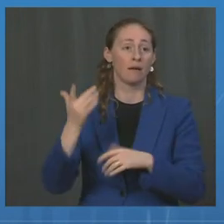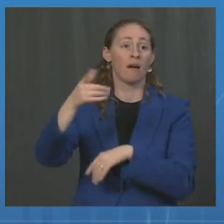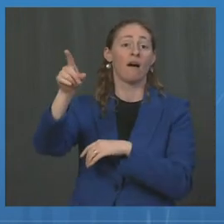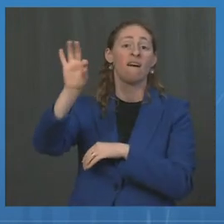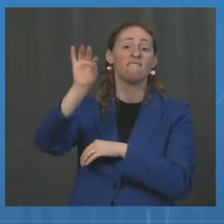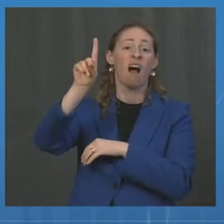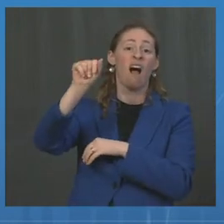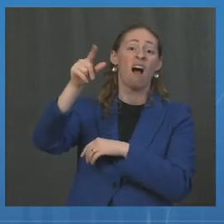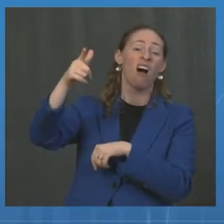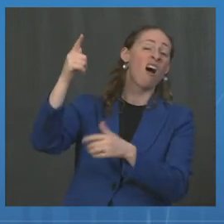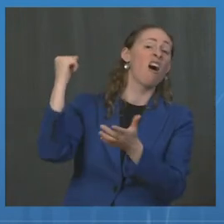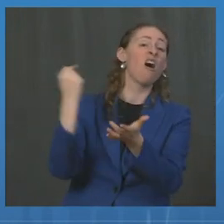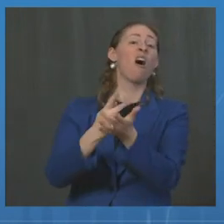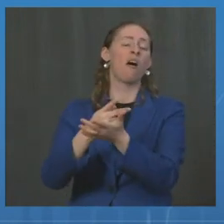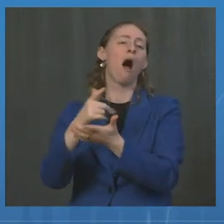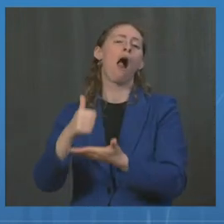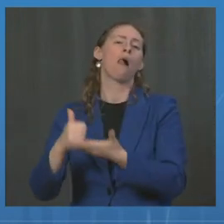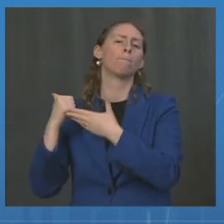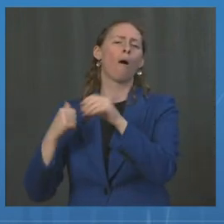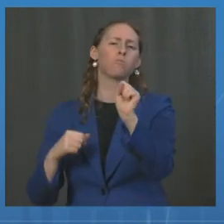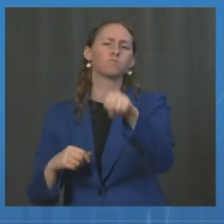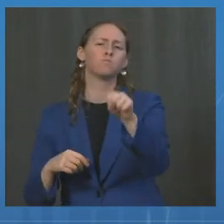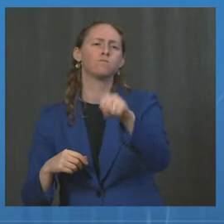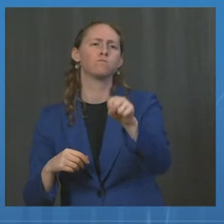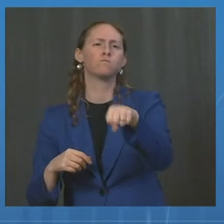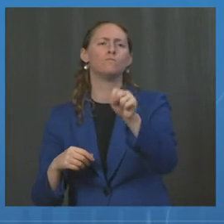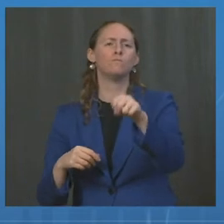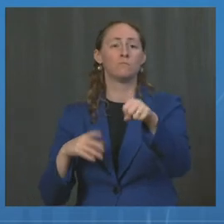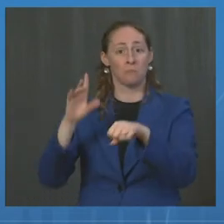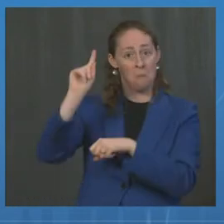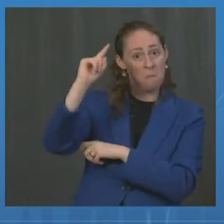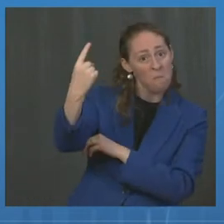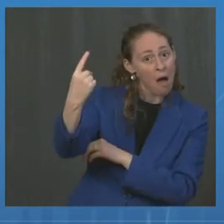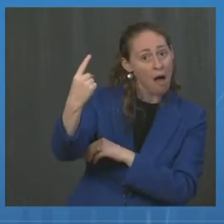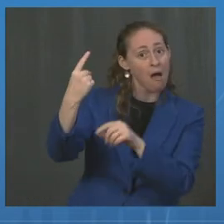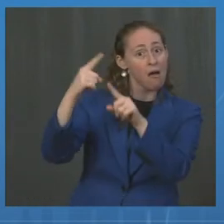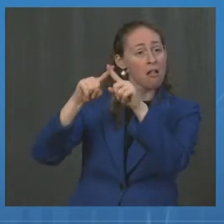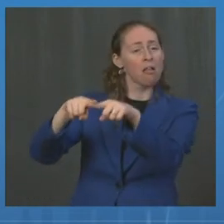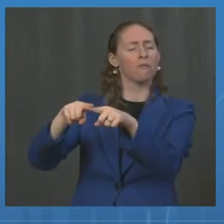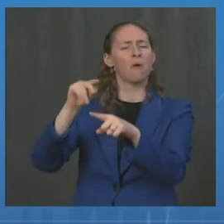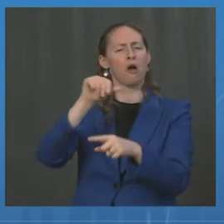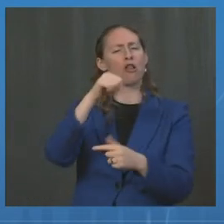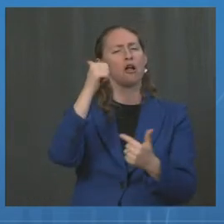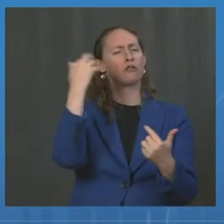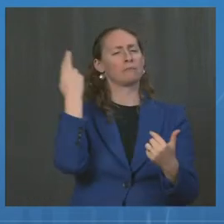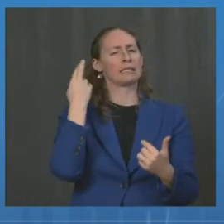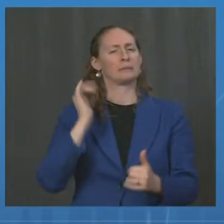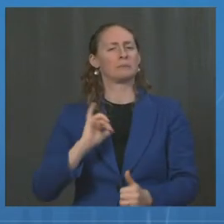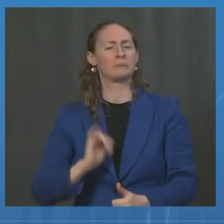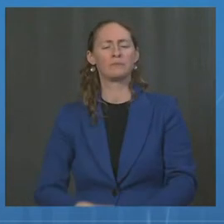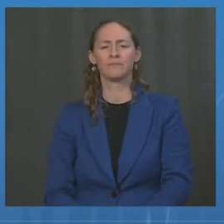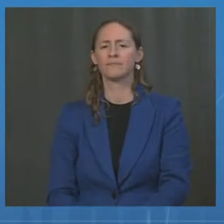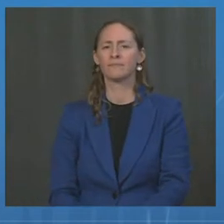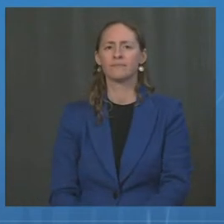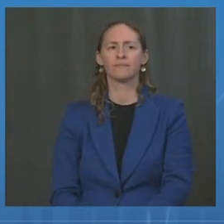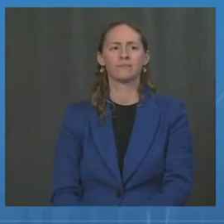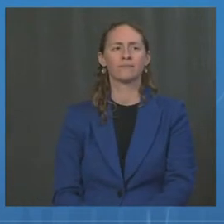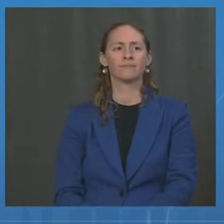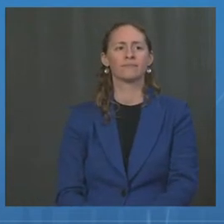the vaccine numbers are going up, I think it's hard to say. Yeah, think on UNGA, know, given the